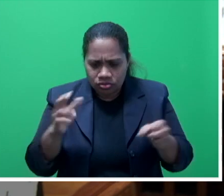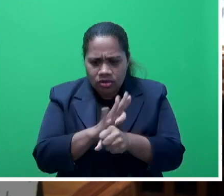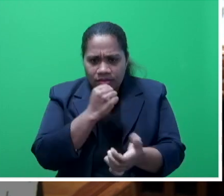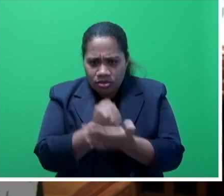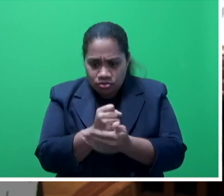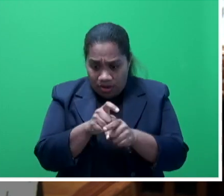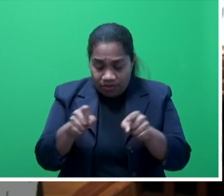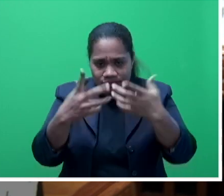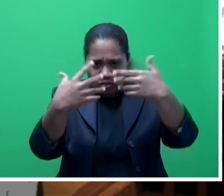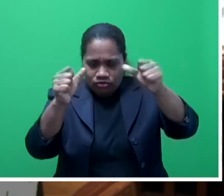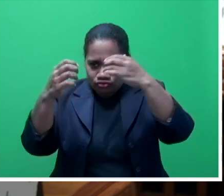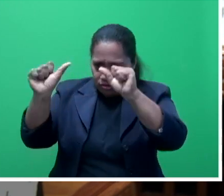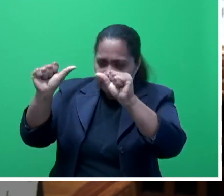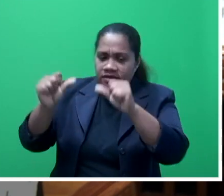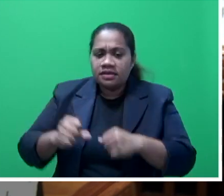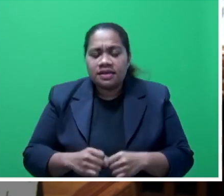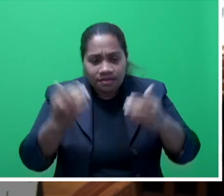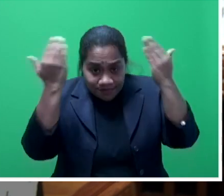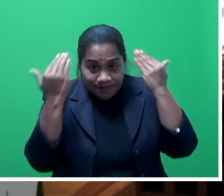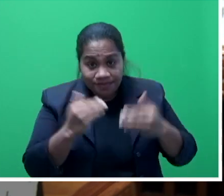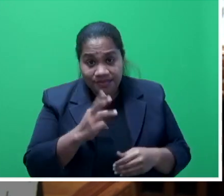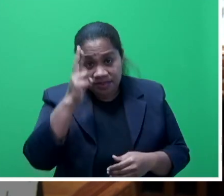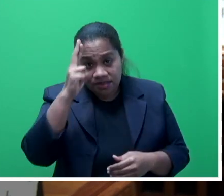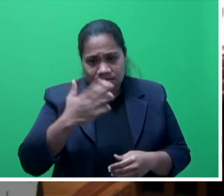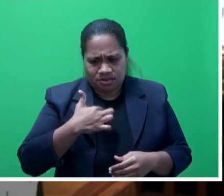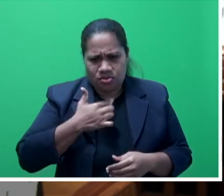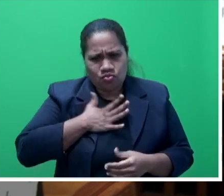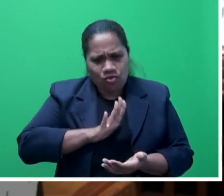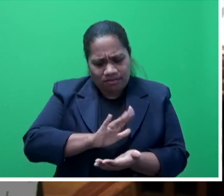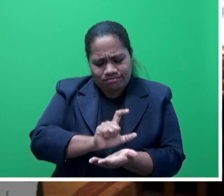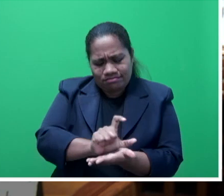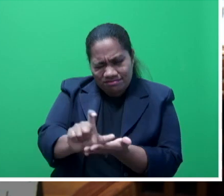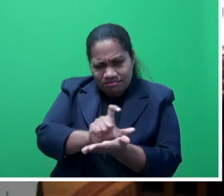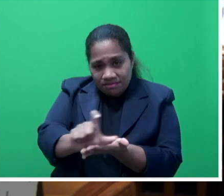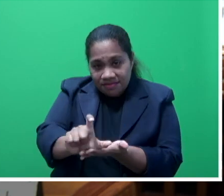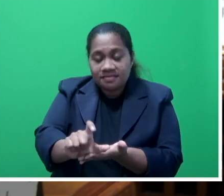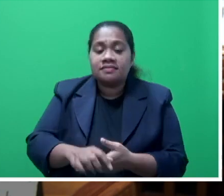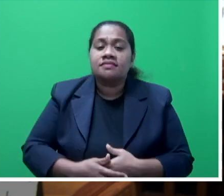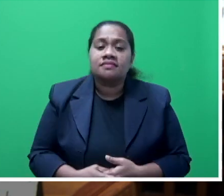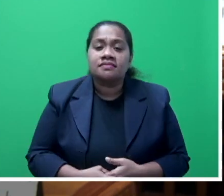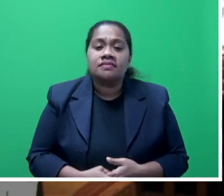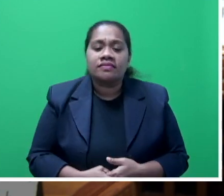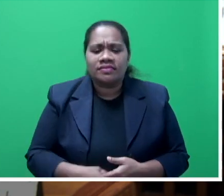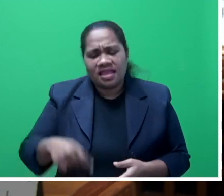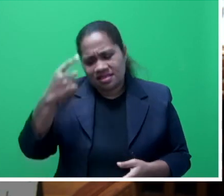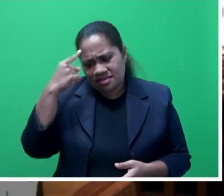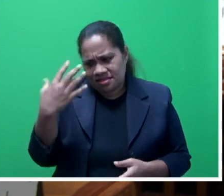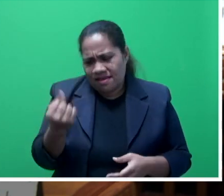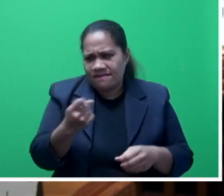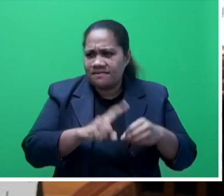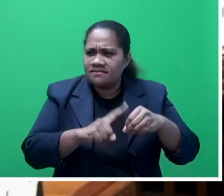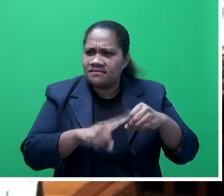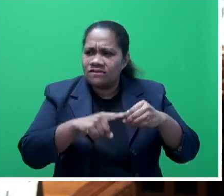achieved. Mr Speaker sir I also wish to clarify, I think there was a question raised